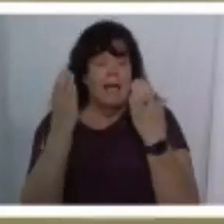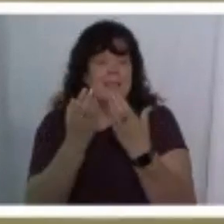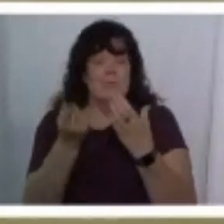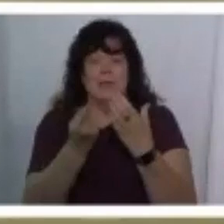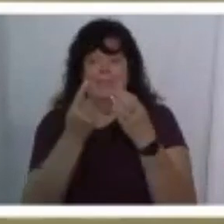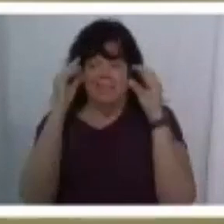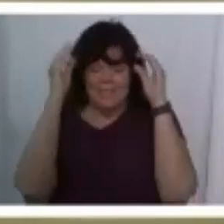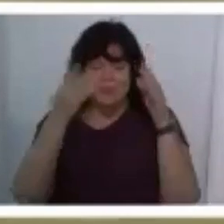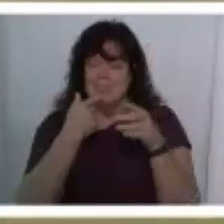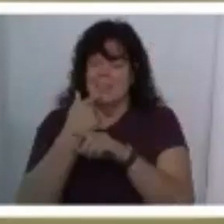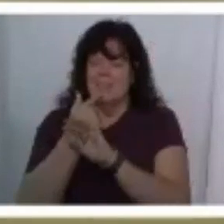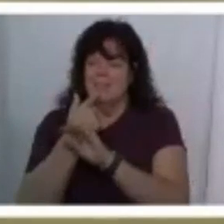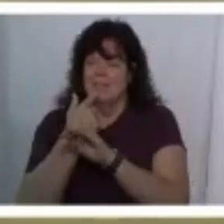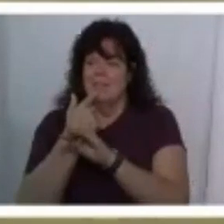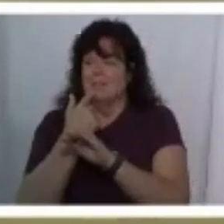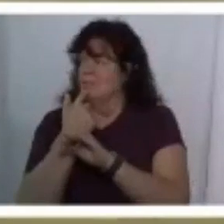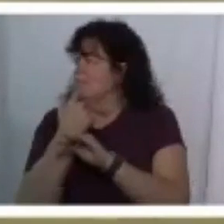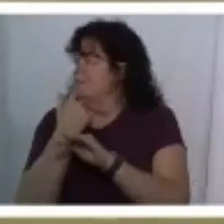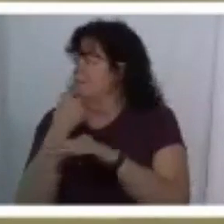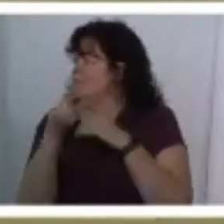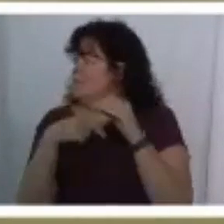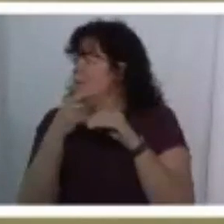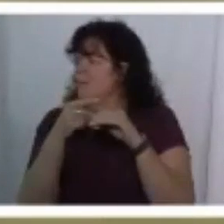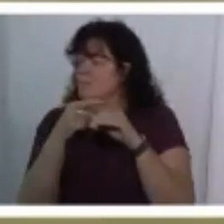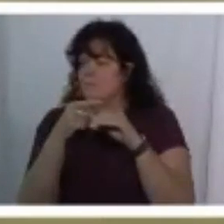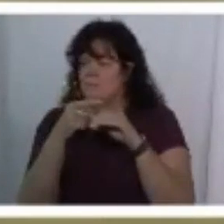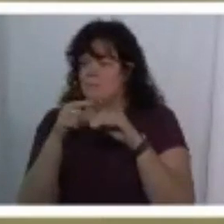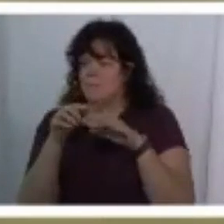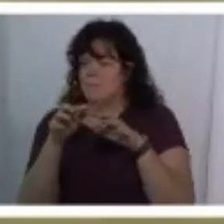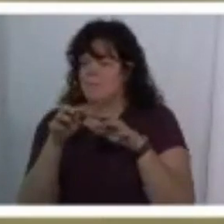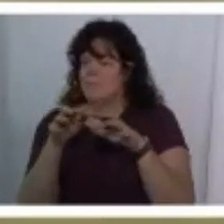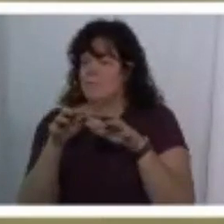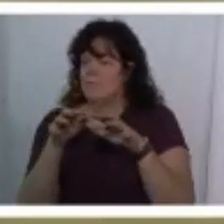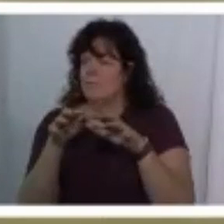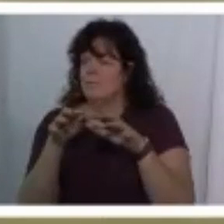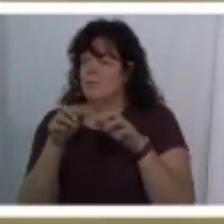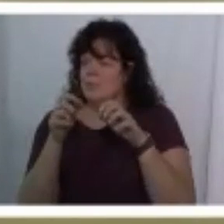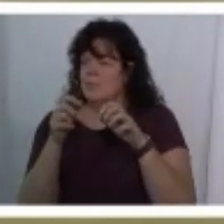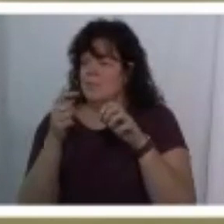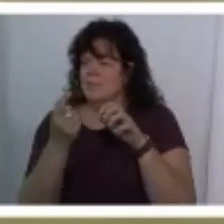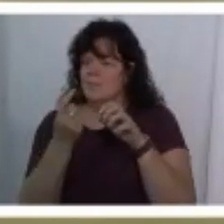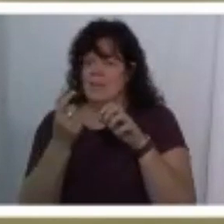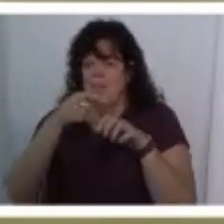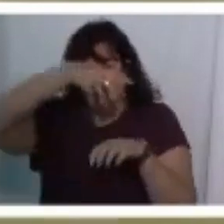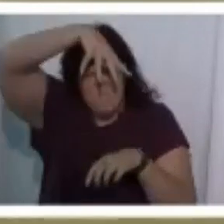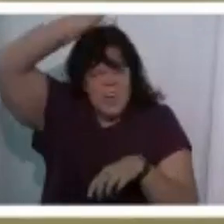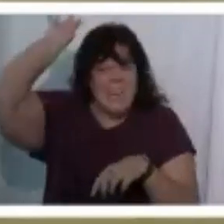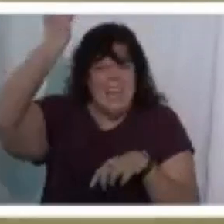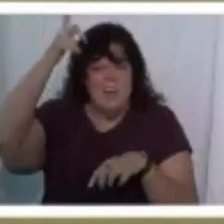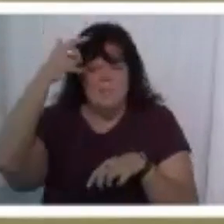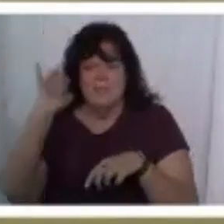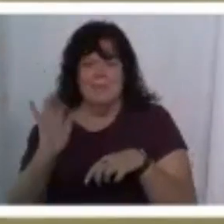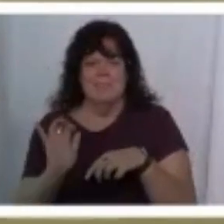comment it was so stupid it was about frozen two coming out and they were freaking out because they thought elsa